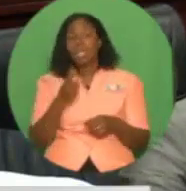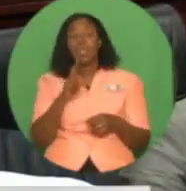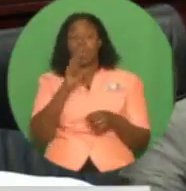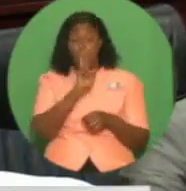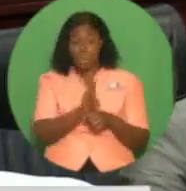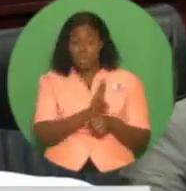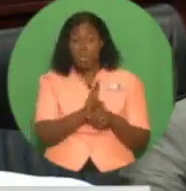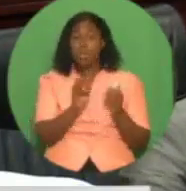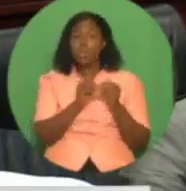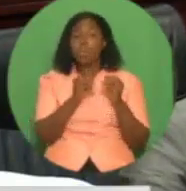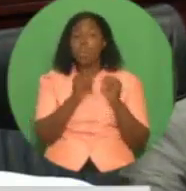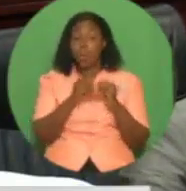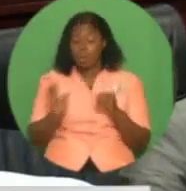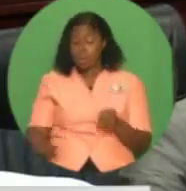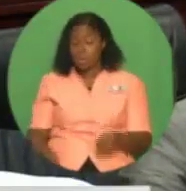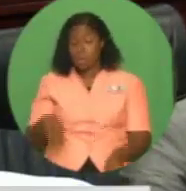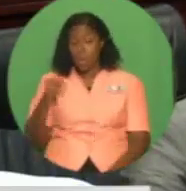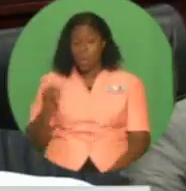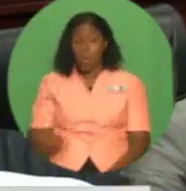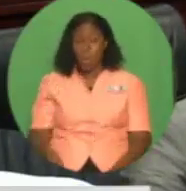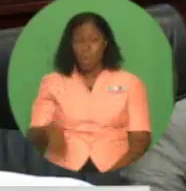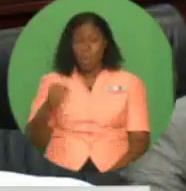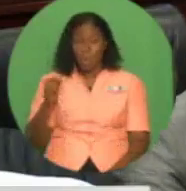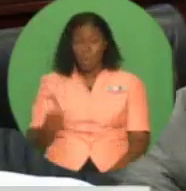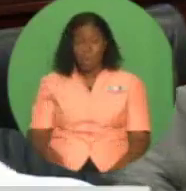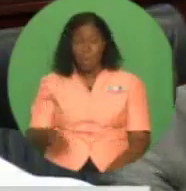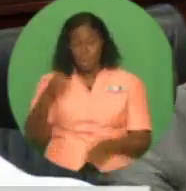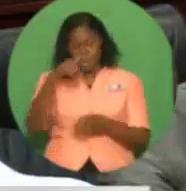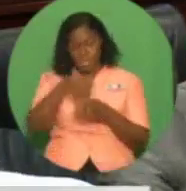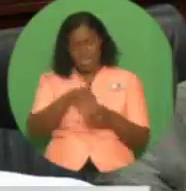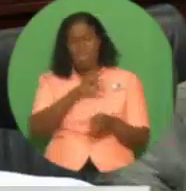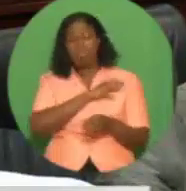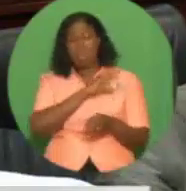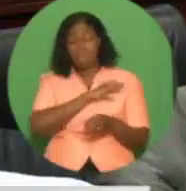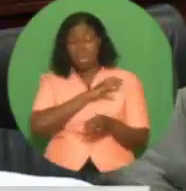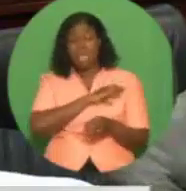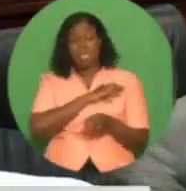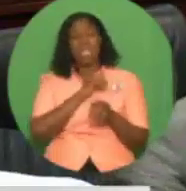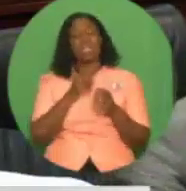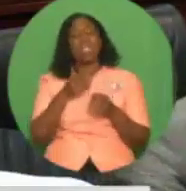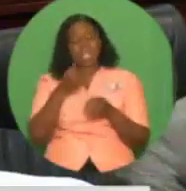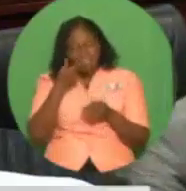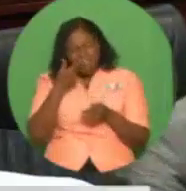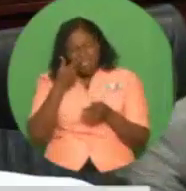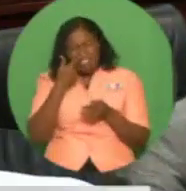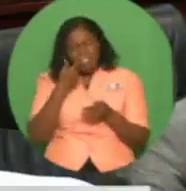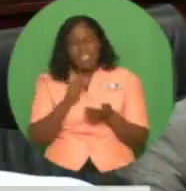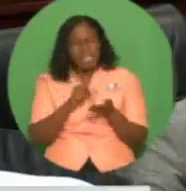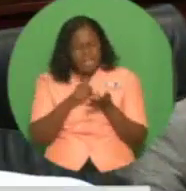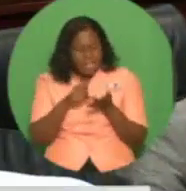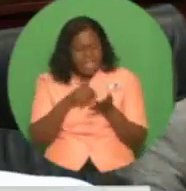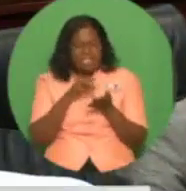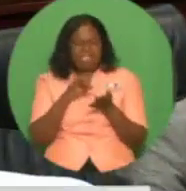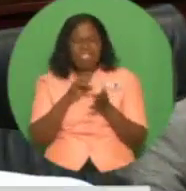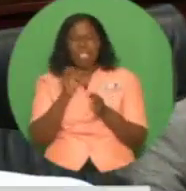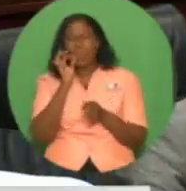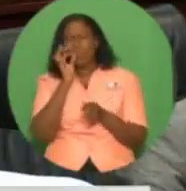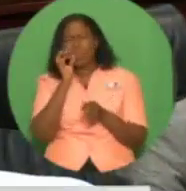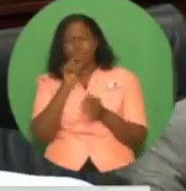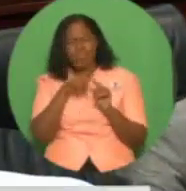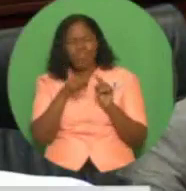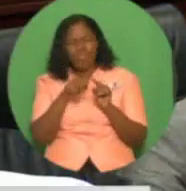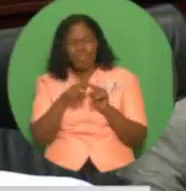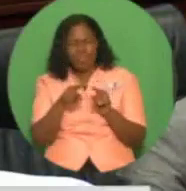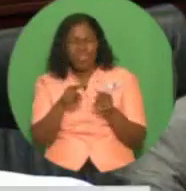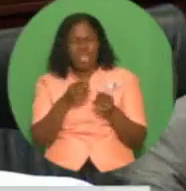service interdiction and management strategy as it relates to drug enforcement. There is our